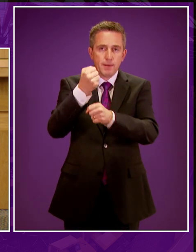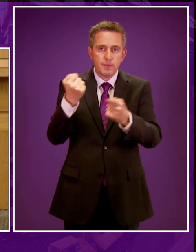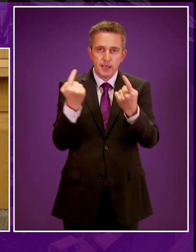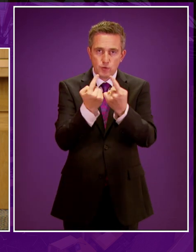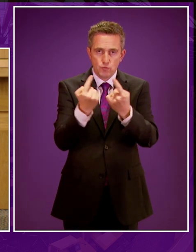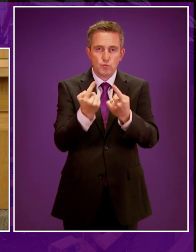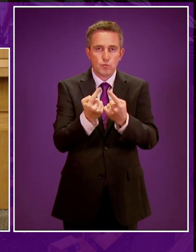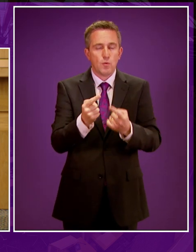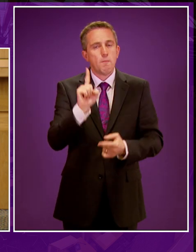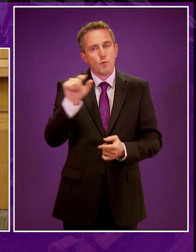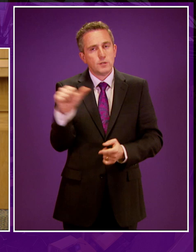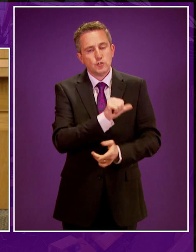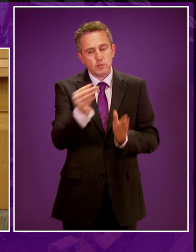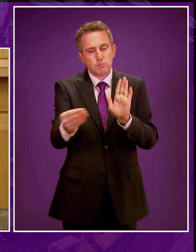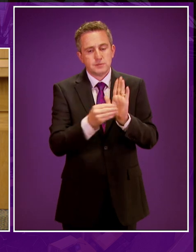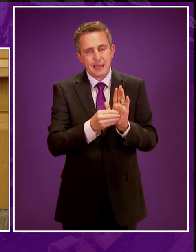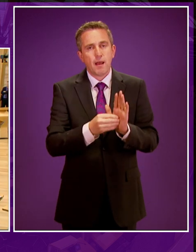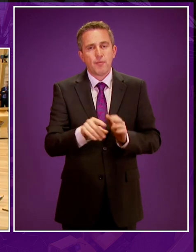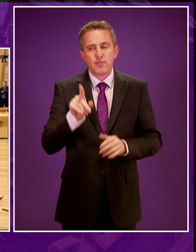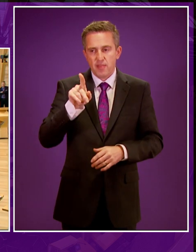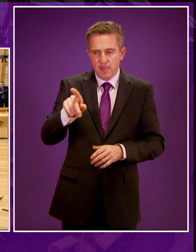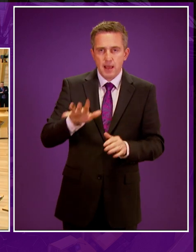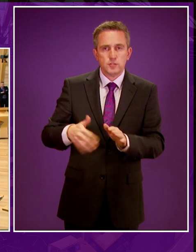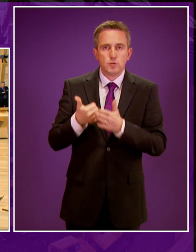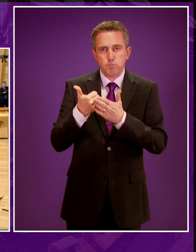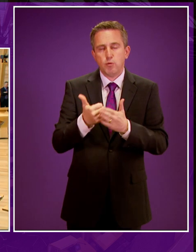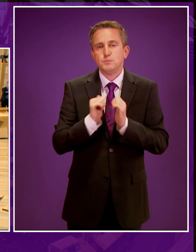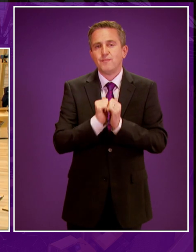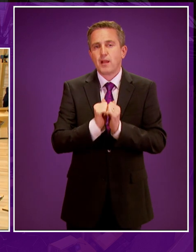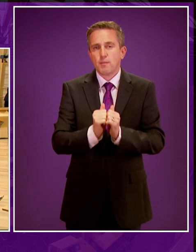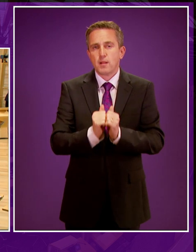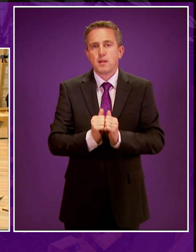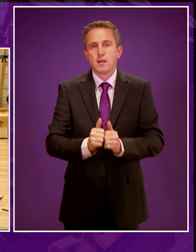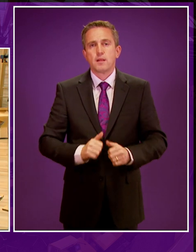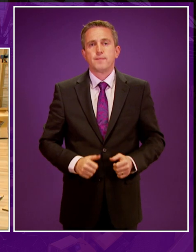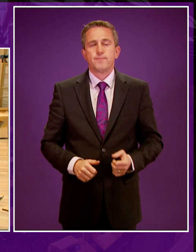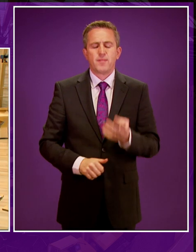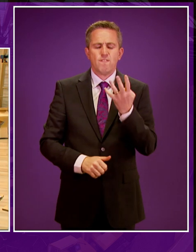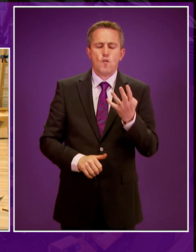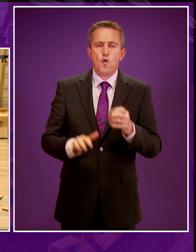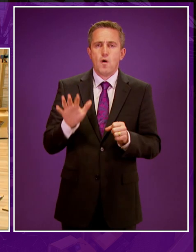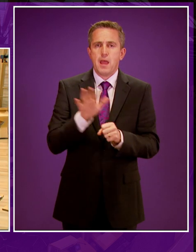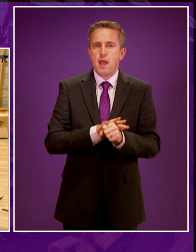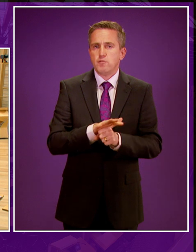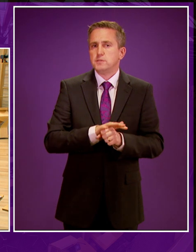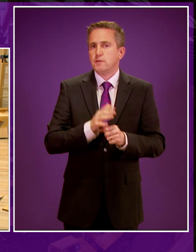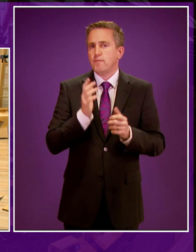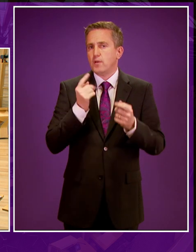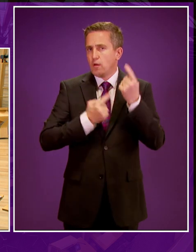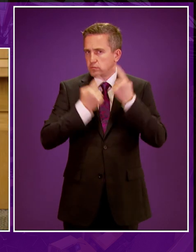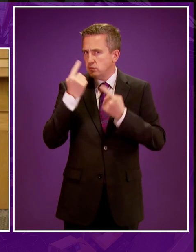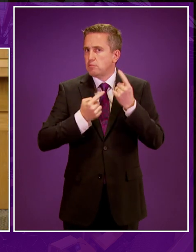But I think it's worth putting on record their contribution to getting us to where we are now. The four areas, I think, of concern that were reflected